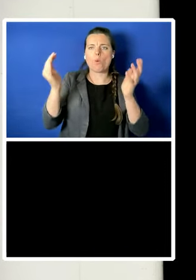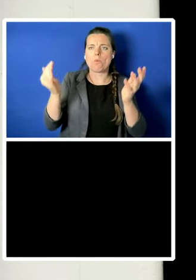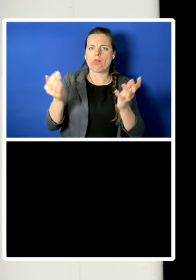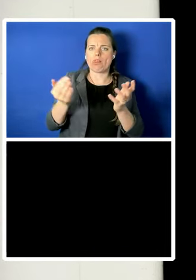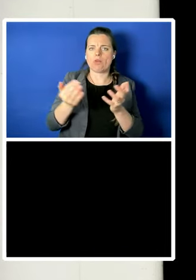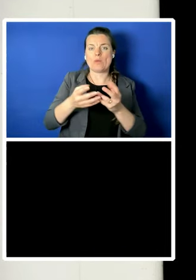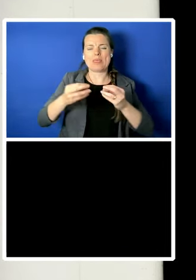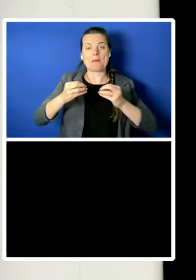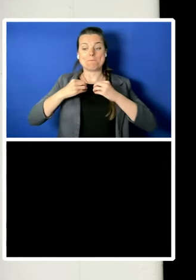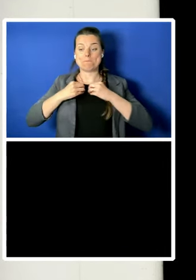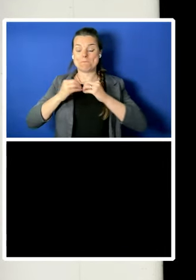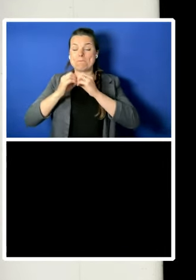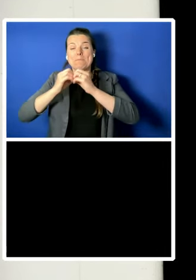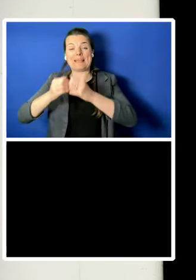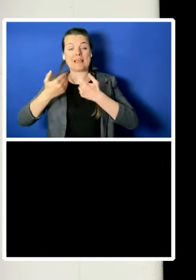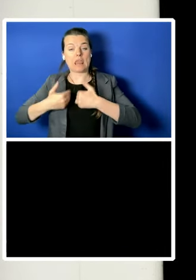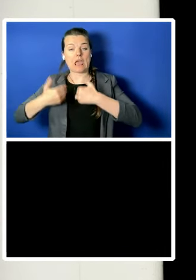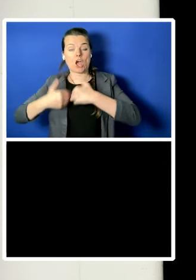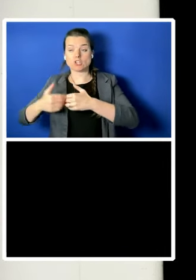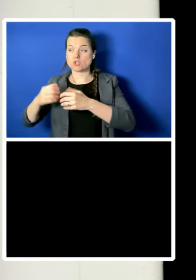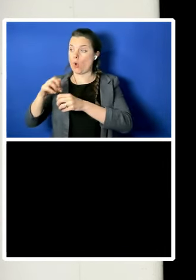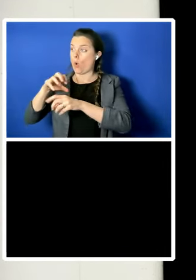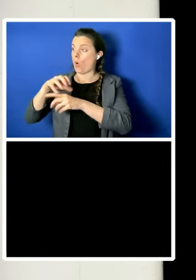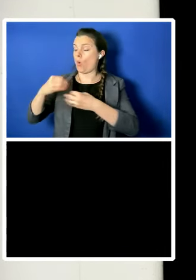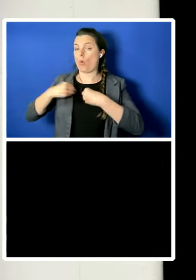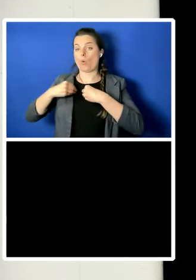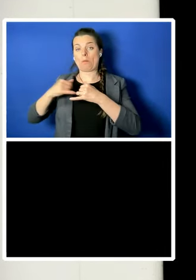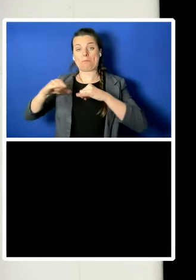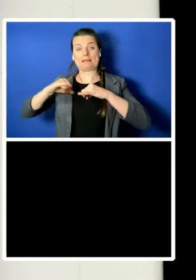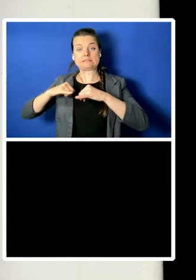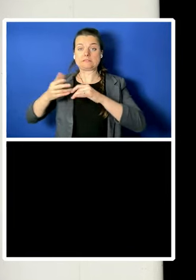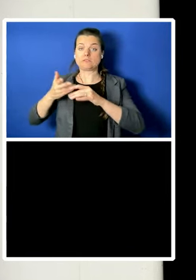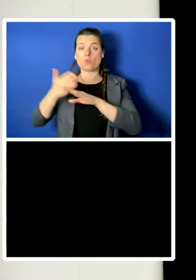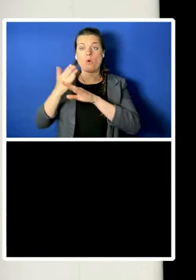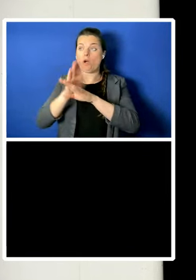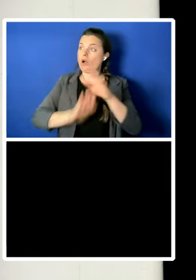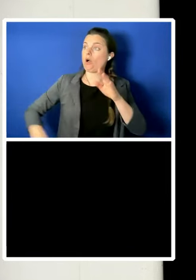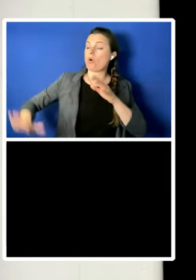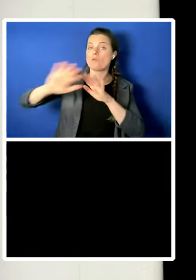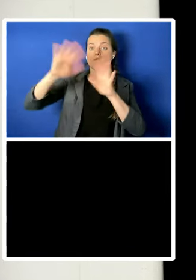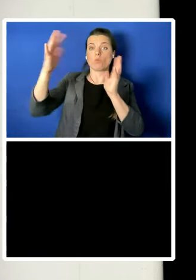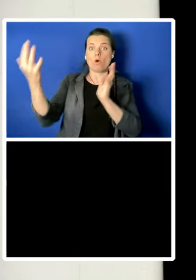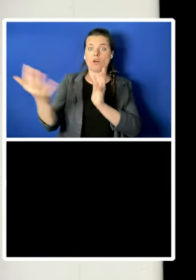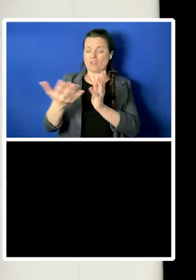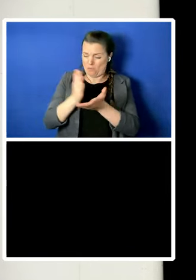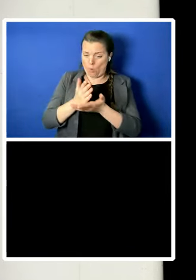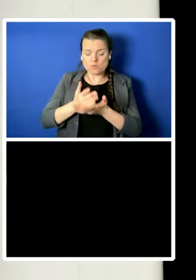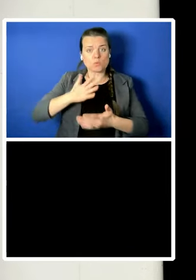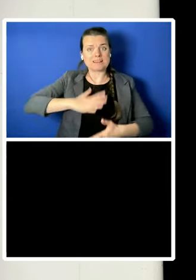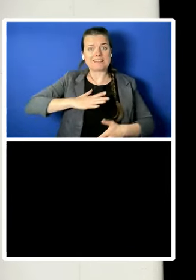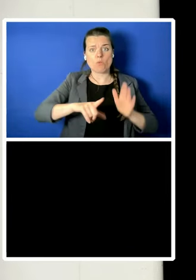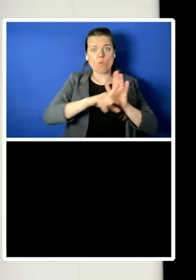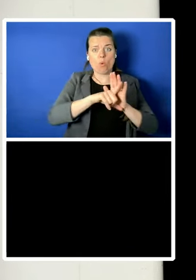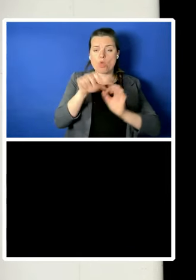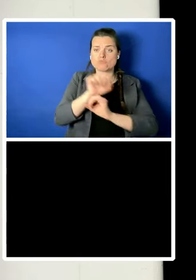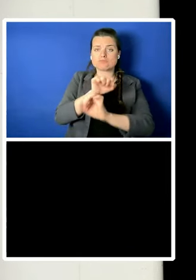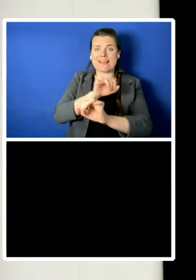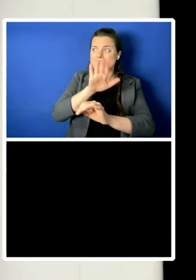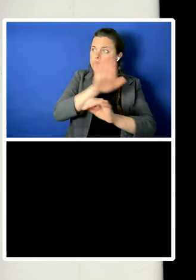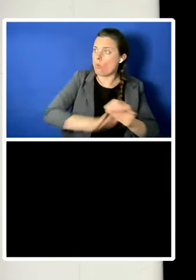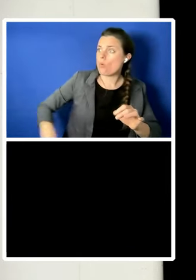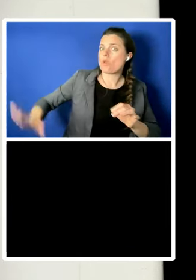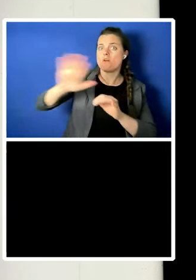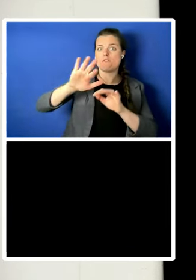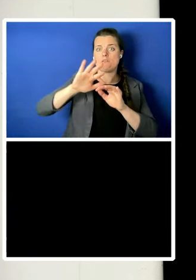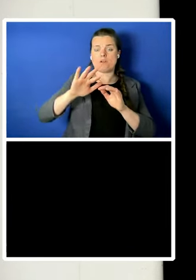history nor oppression ends with nation states. There can be no self determination of